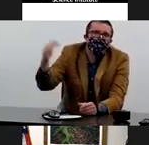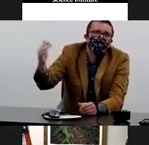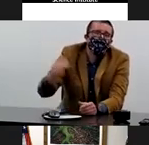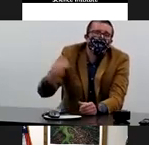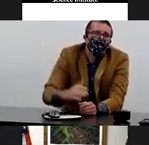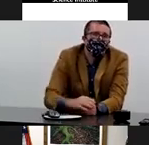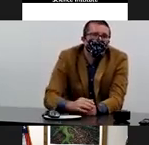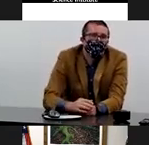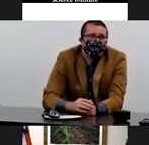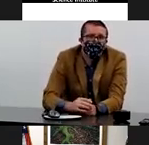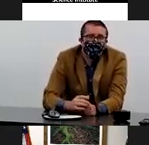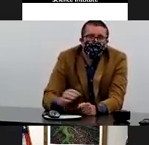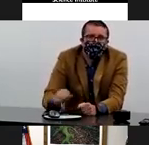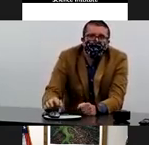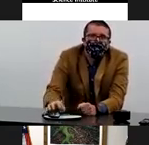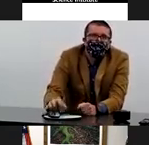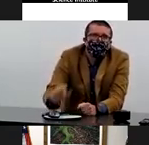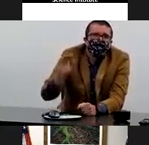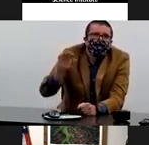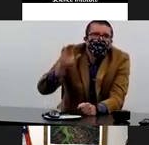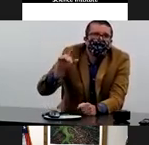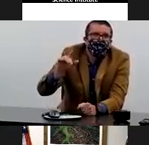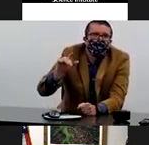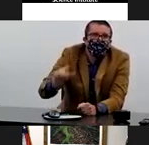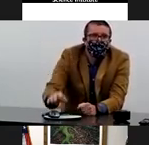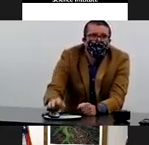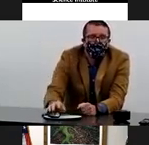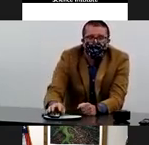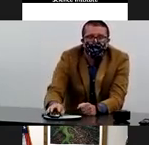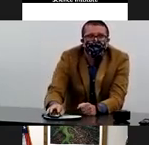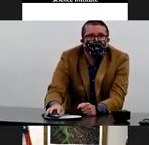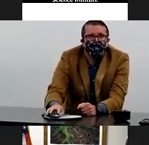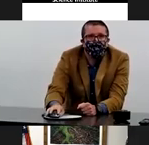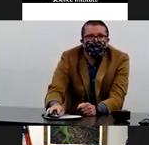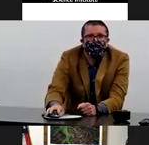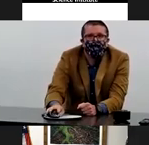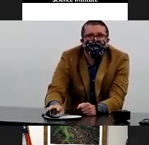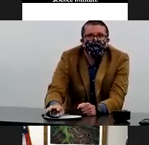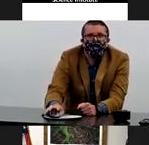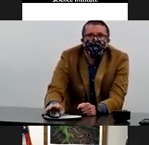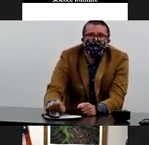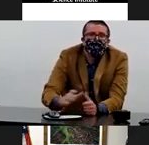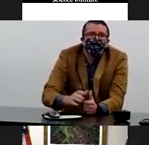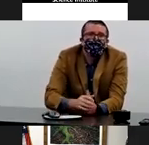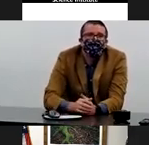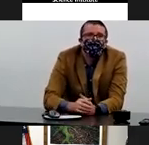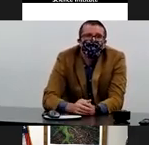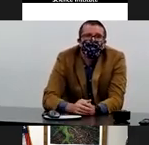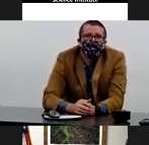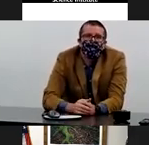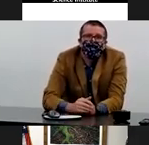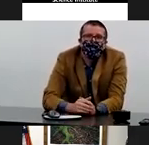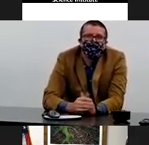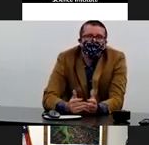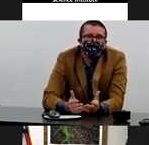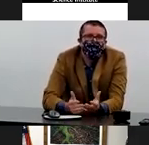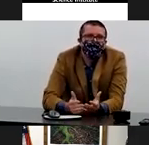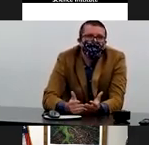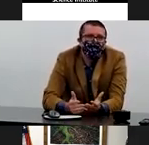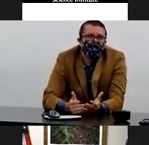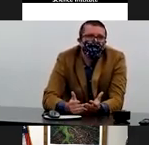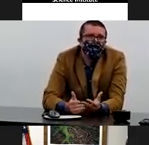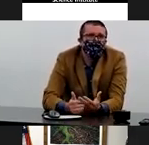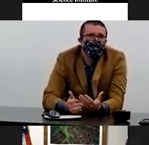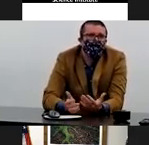increase in that ratio. And so if you look at a person who survives and a person who does not, this is the